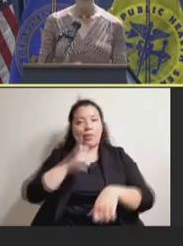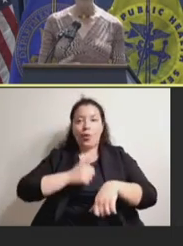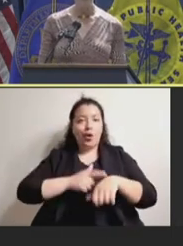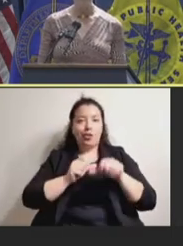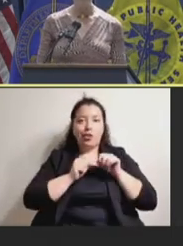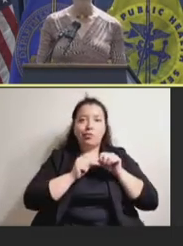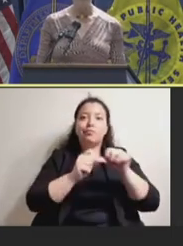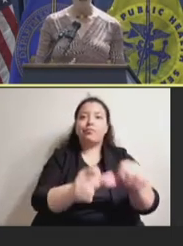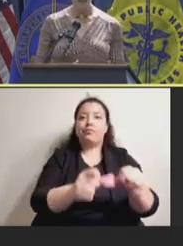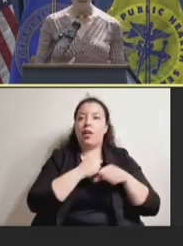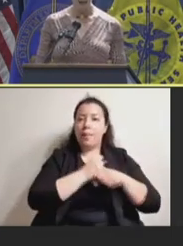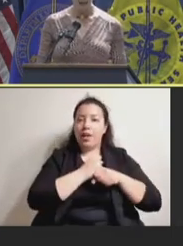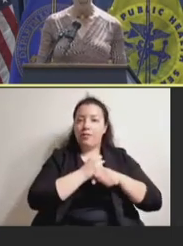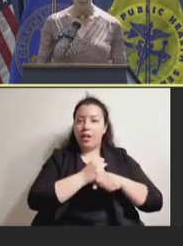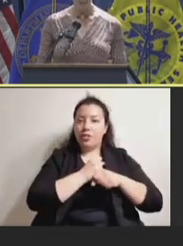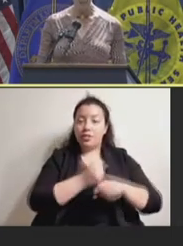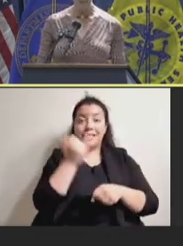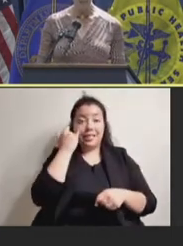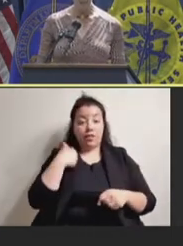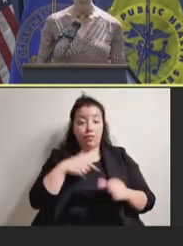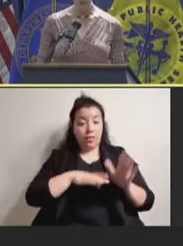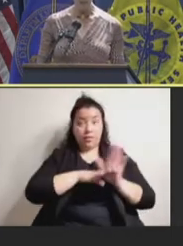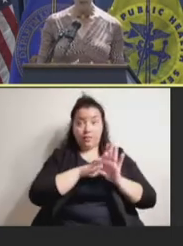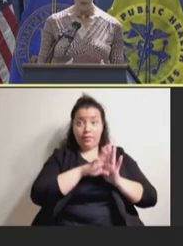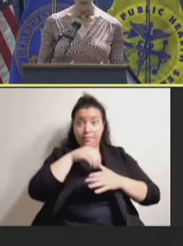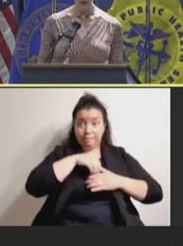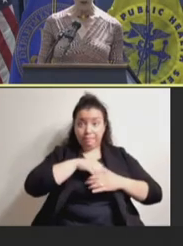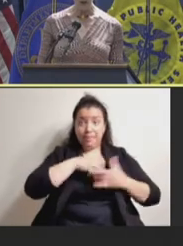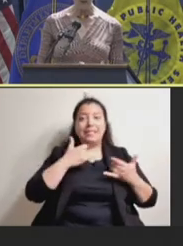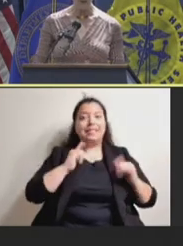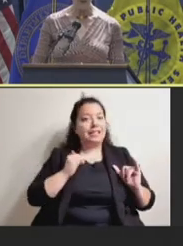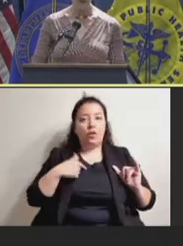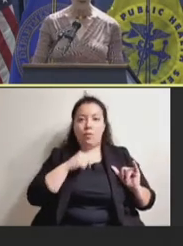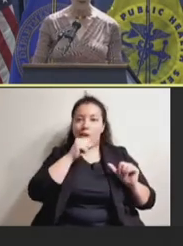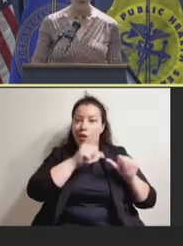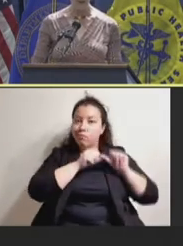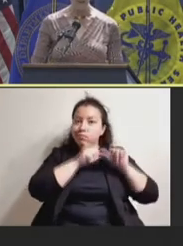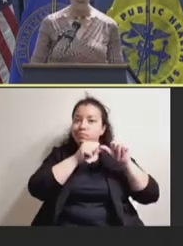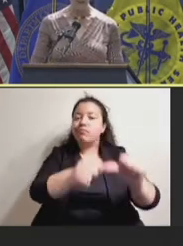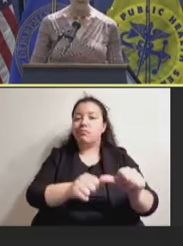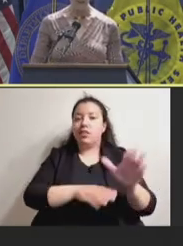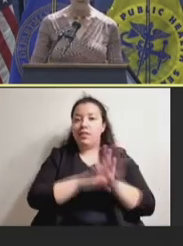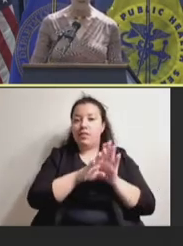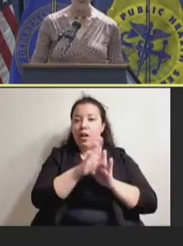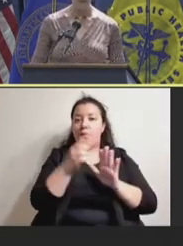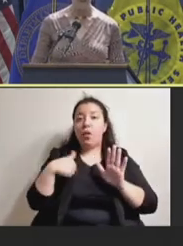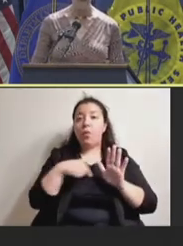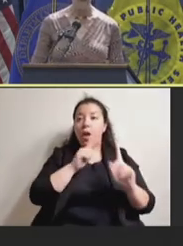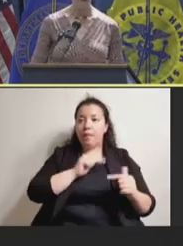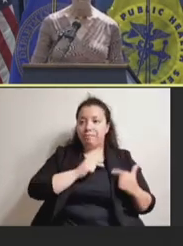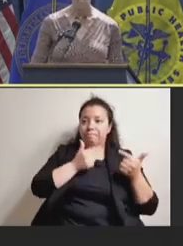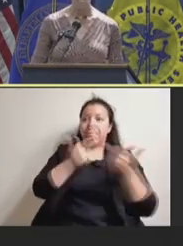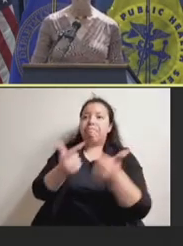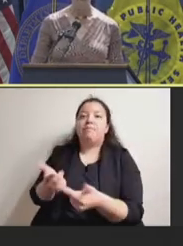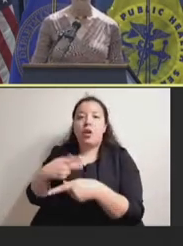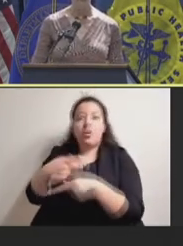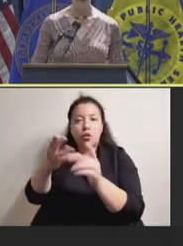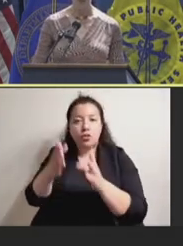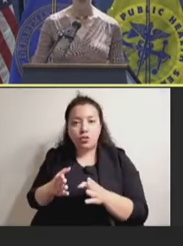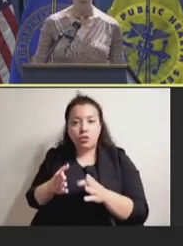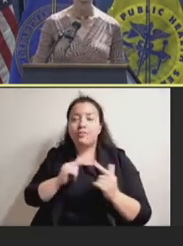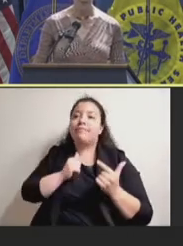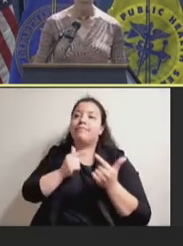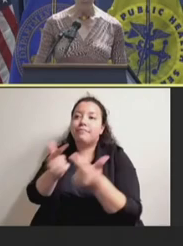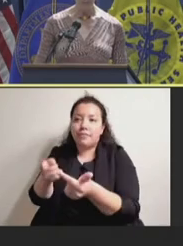even the ones that we develop in-house. But we are always transferring technologies to producers who can put them in the markets that we want to